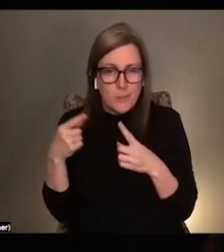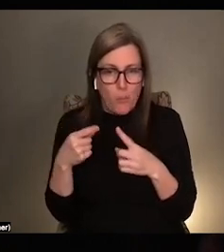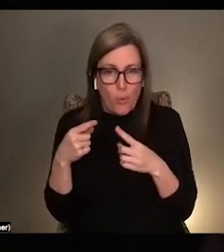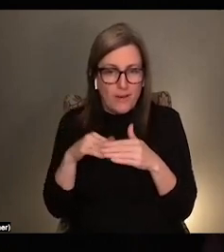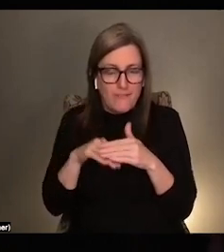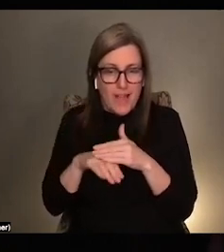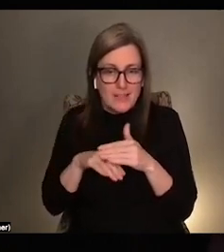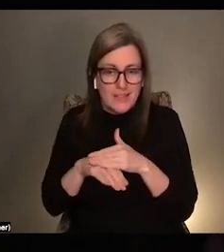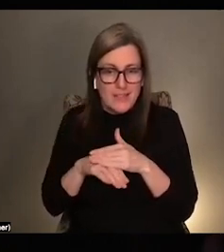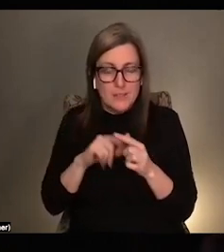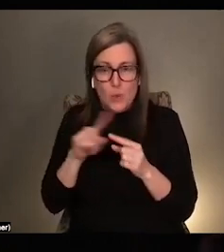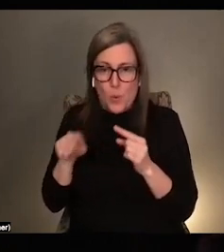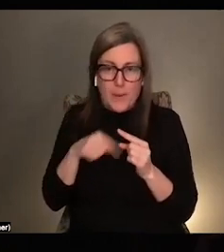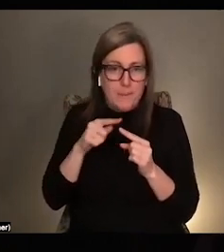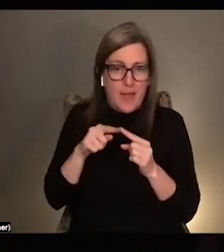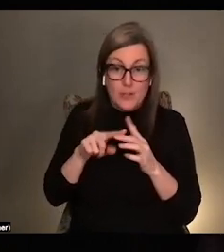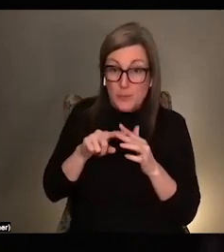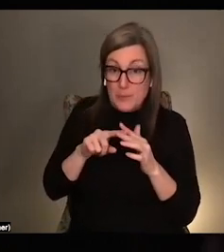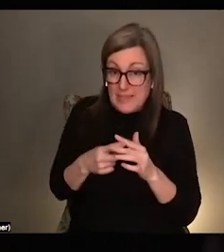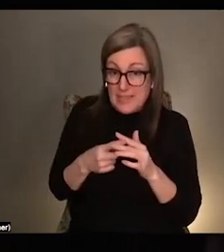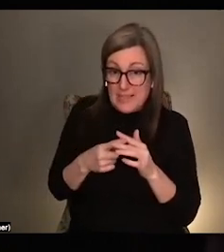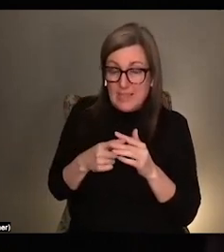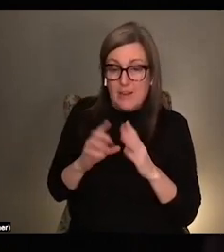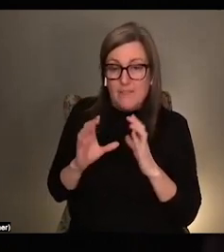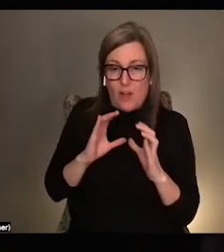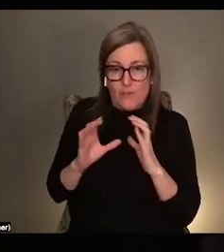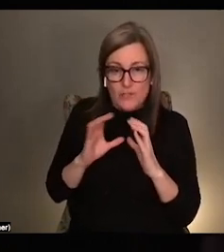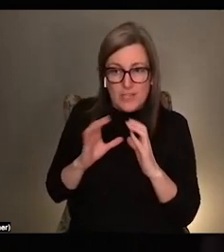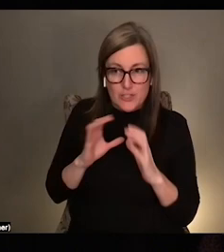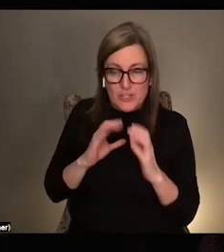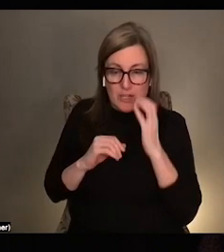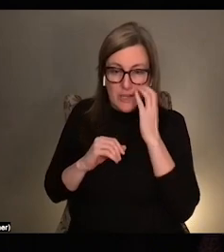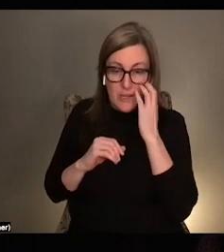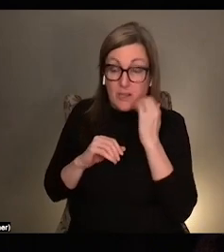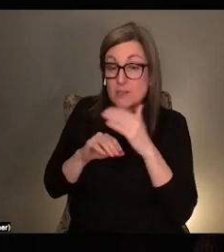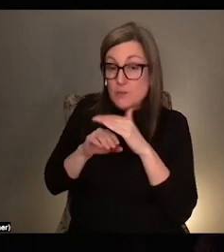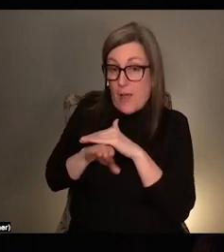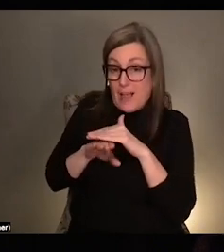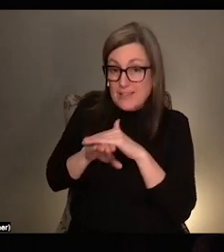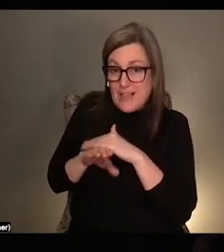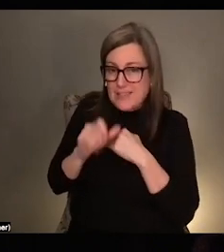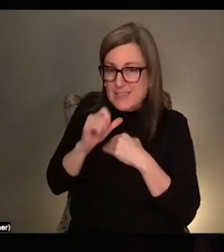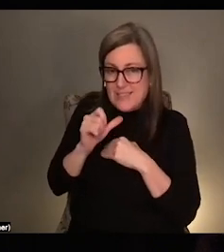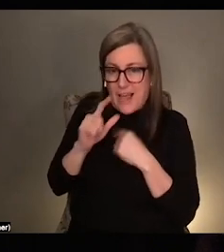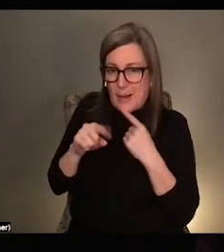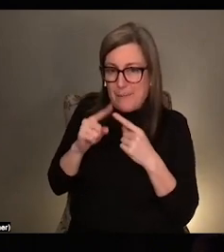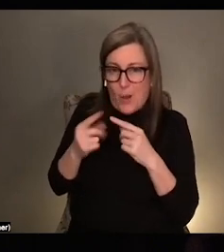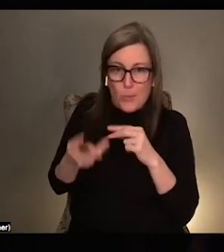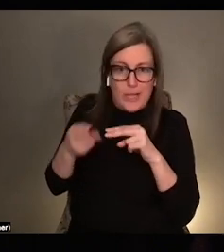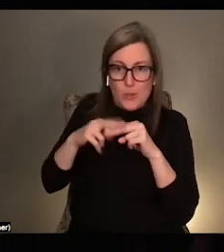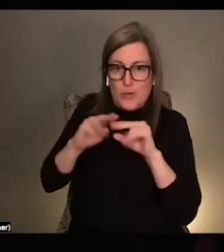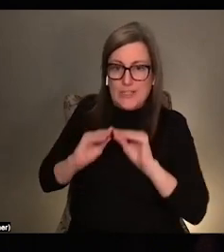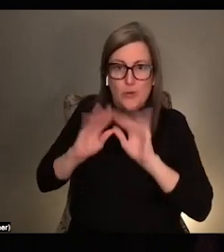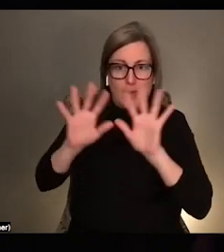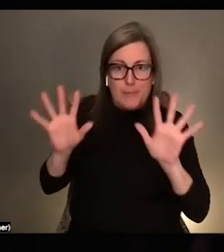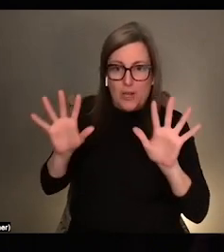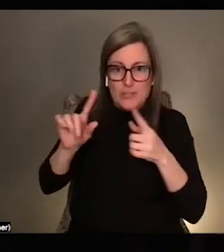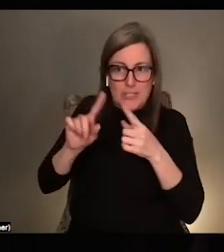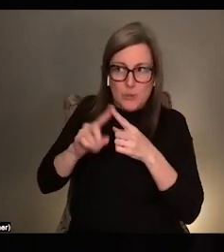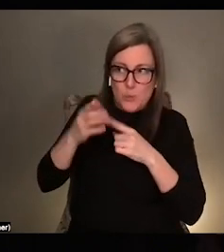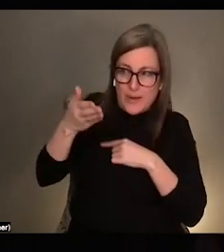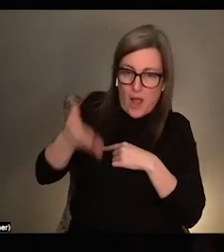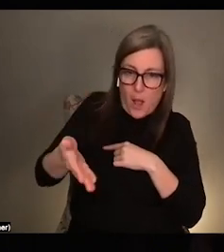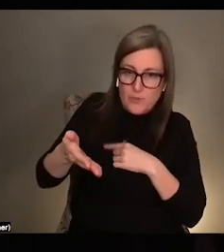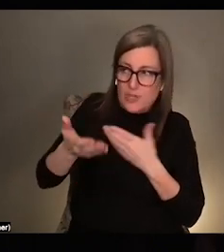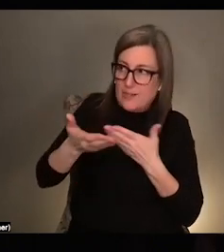we're like circling back to the beginning of the conversation, which is like access is not about increased transparency to an object, to a